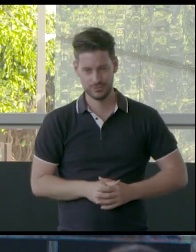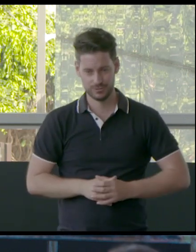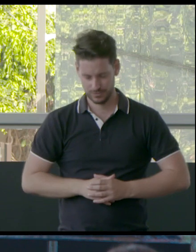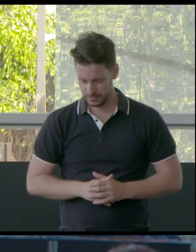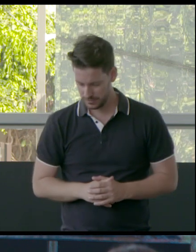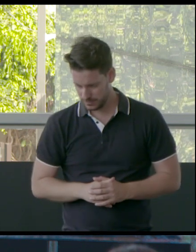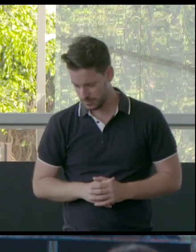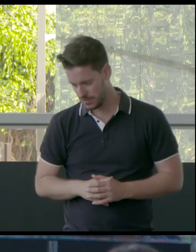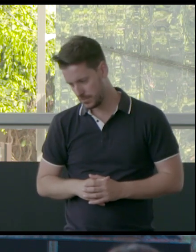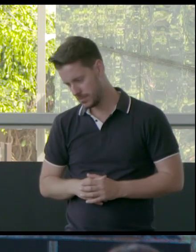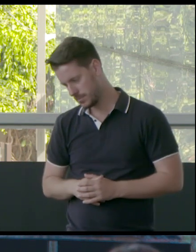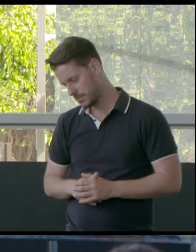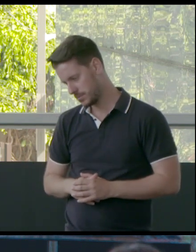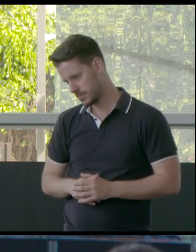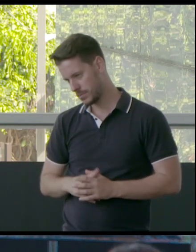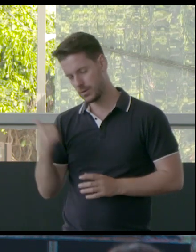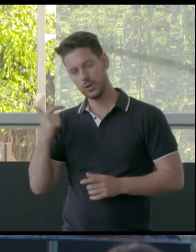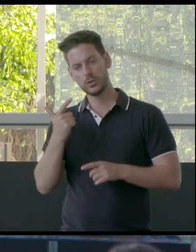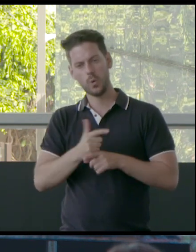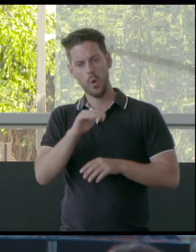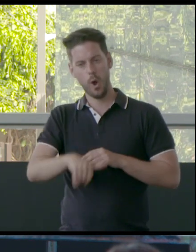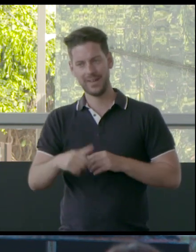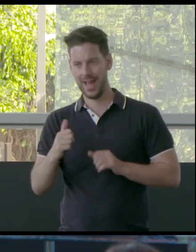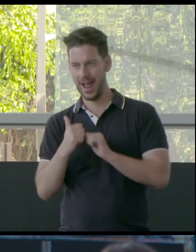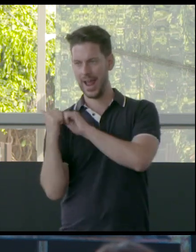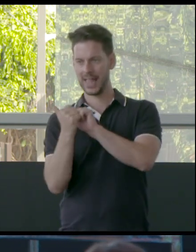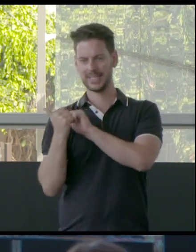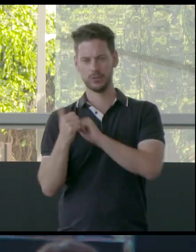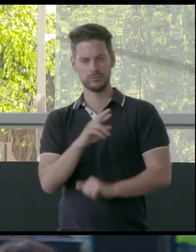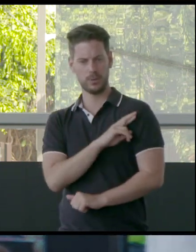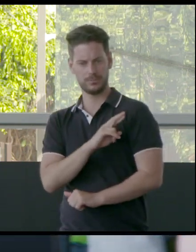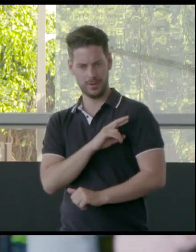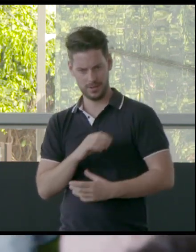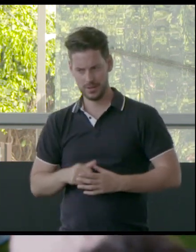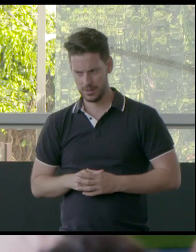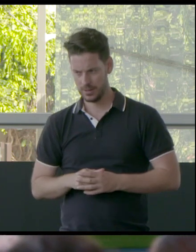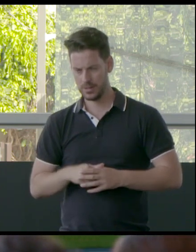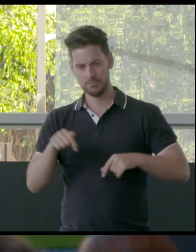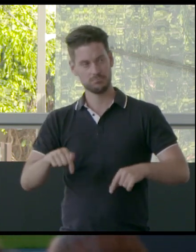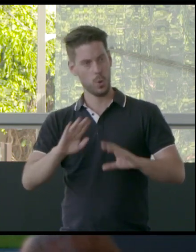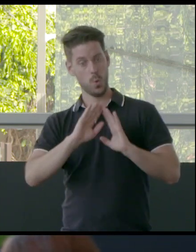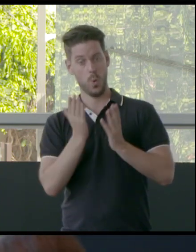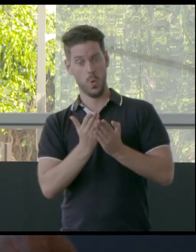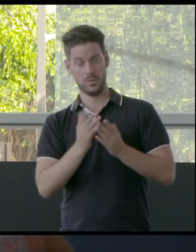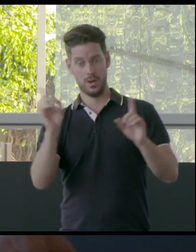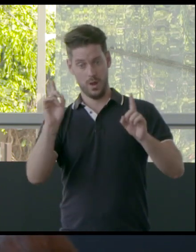And when we're talking about, you know, collective responsibility, in this kind of world that we live in,